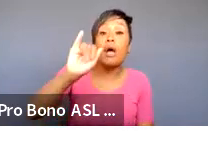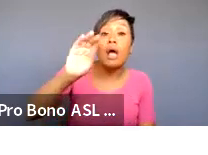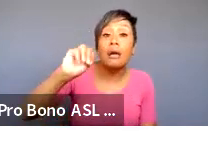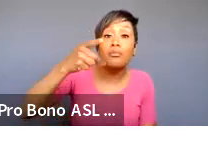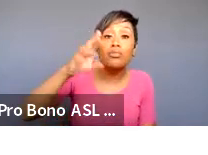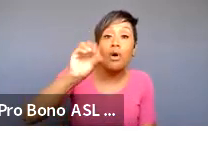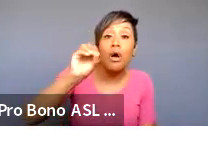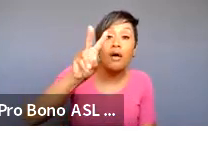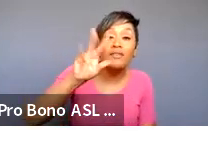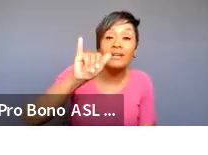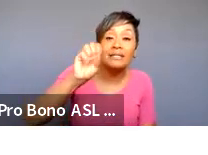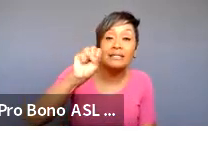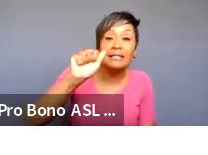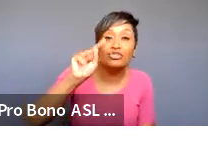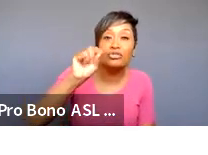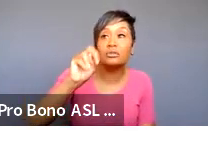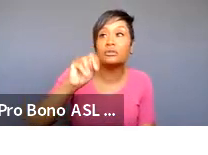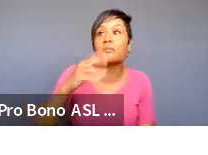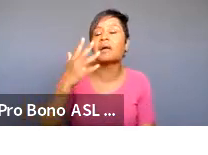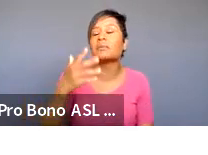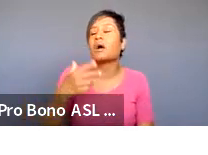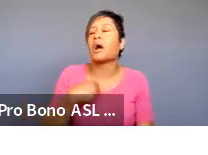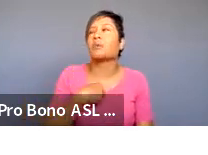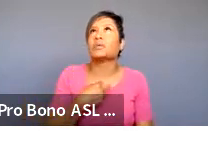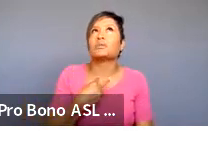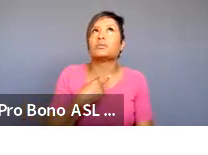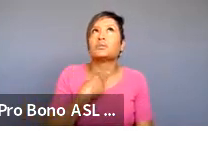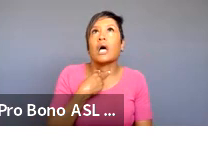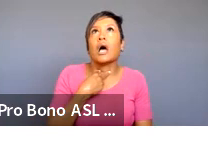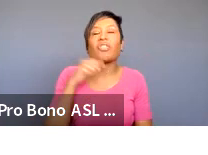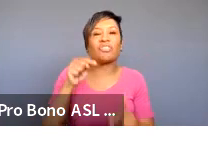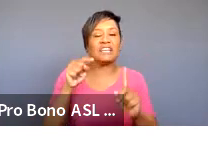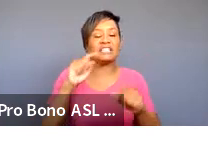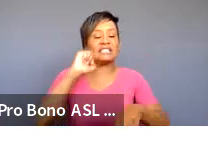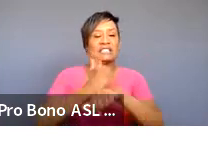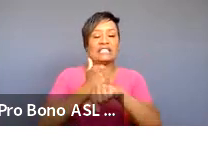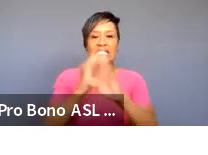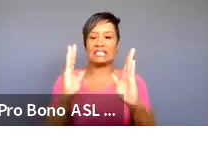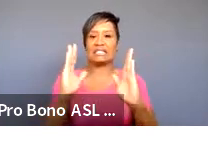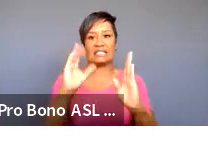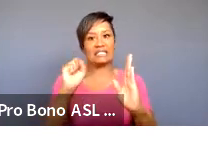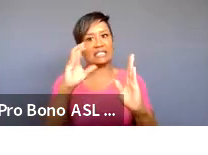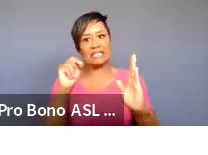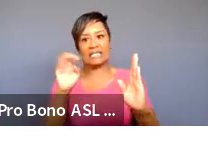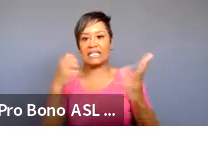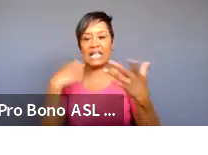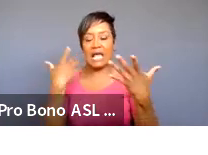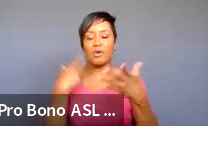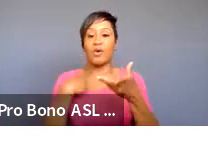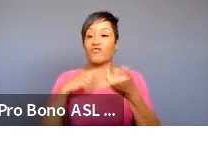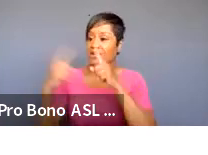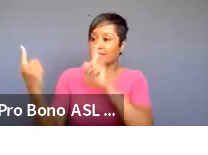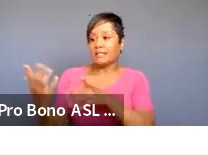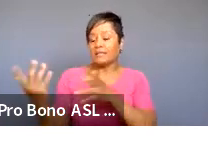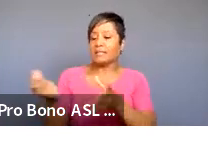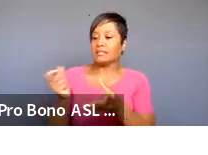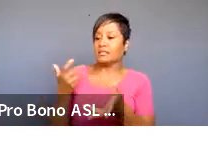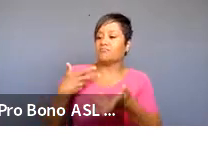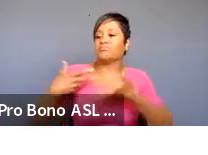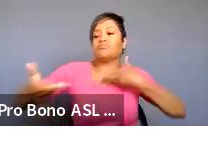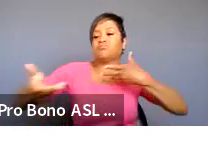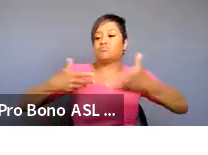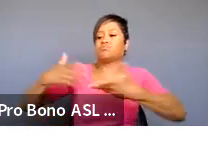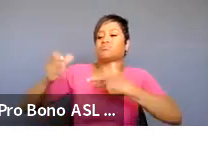i i want i'm stuck on a scene i don't know how to make it and so i'll just start you know improvising it with a friend and seeing what dialogue